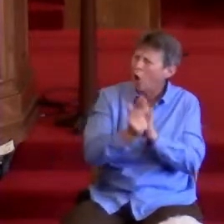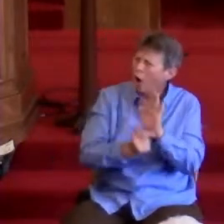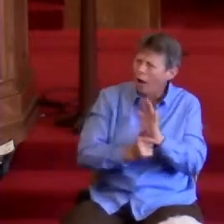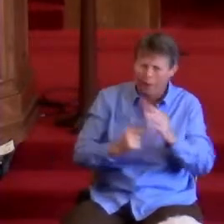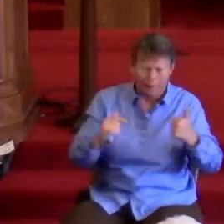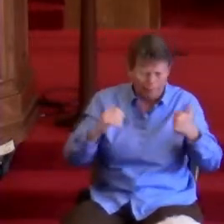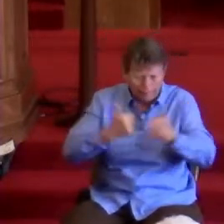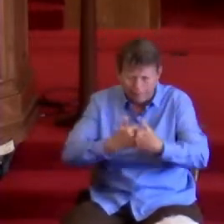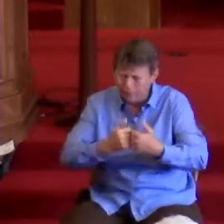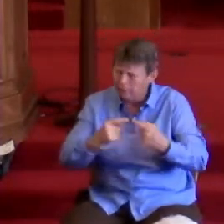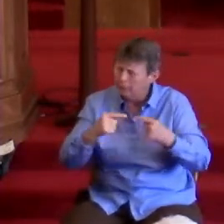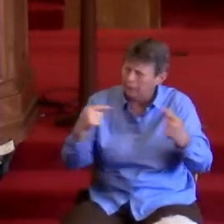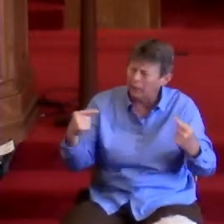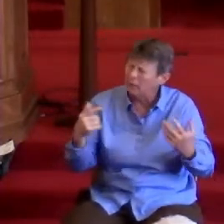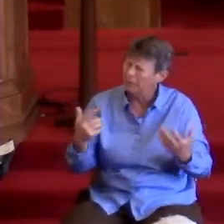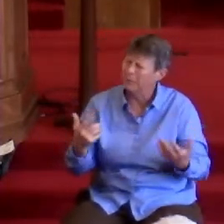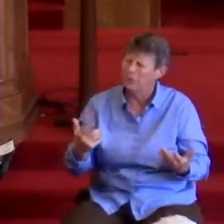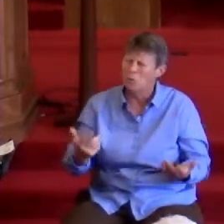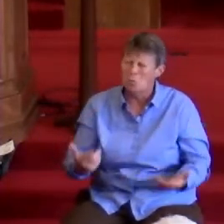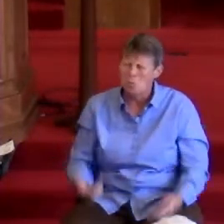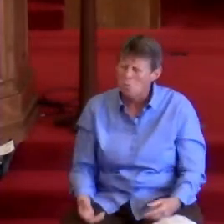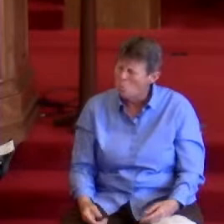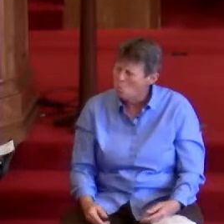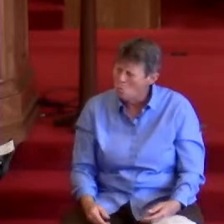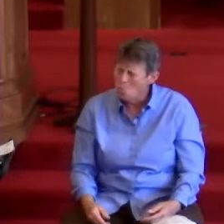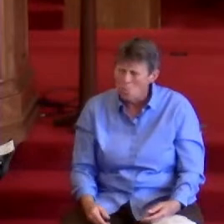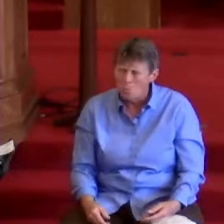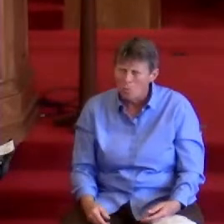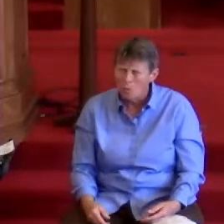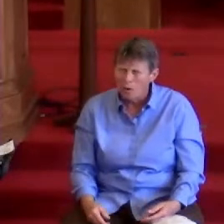What could he have possibly meant?